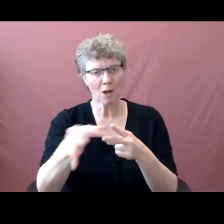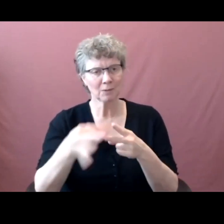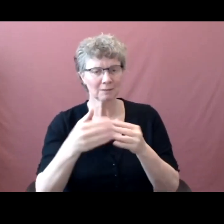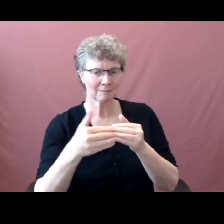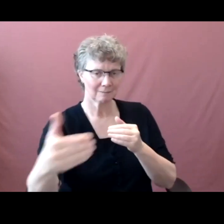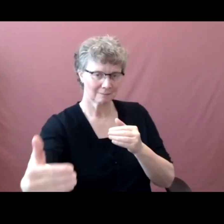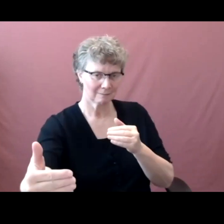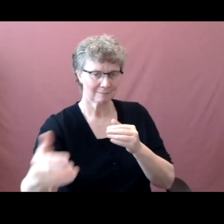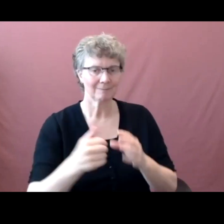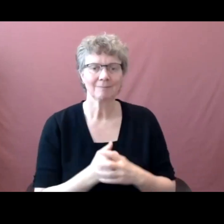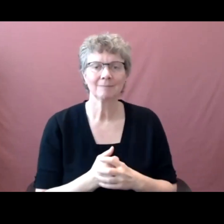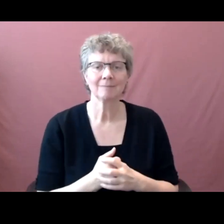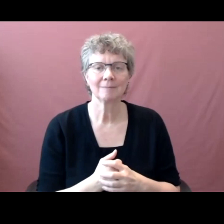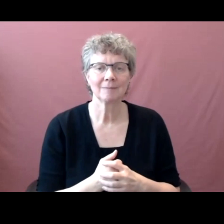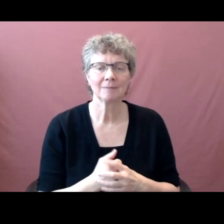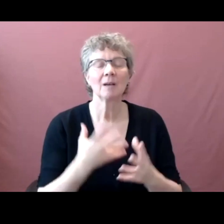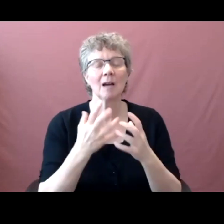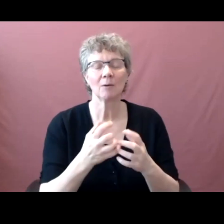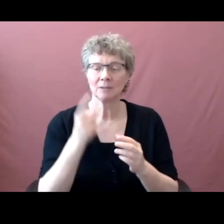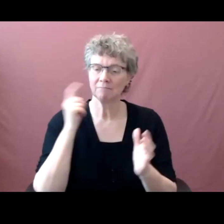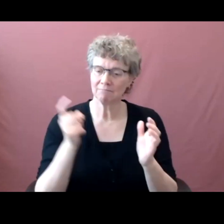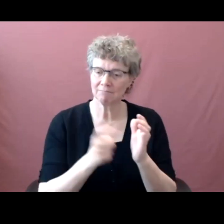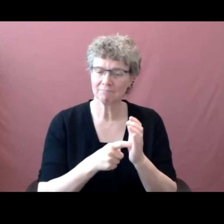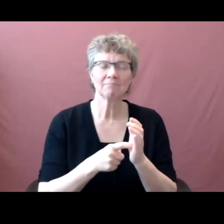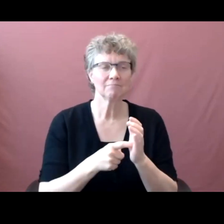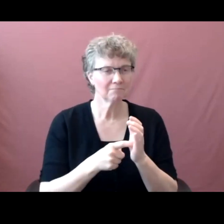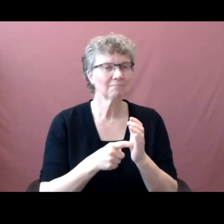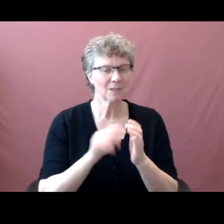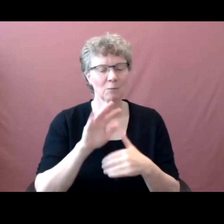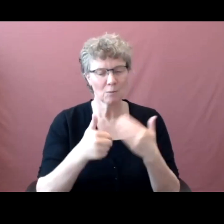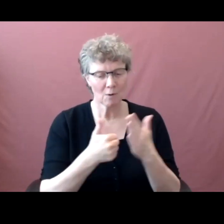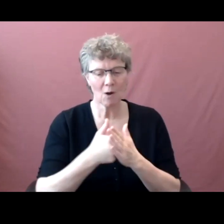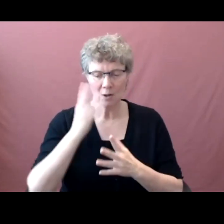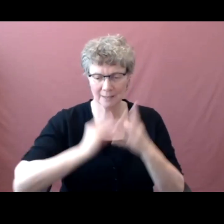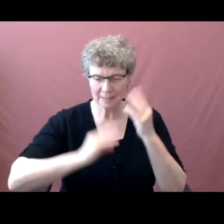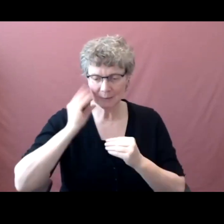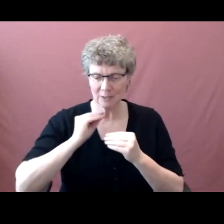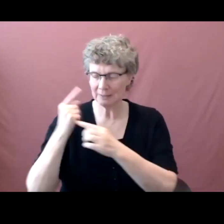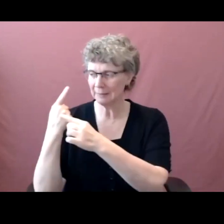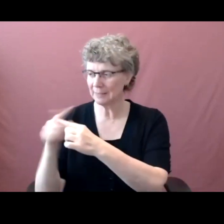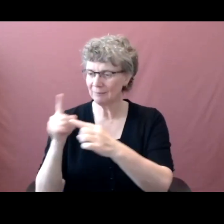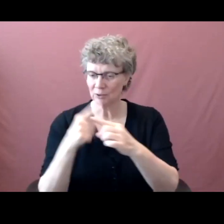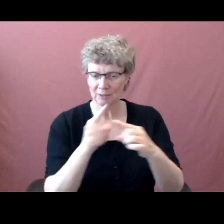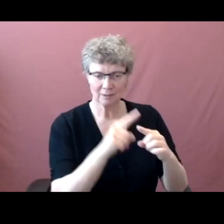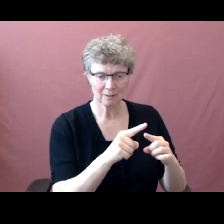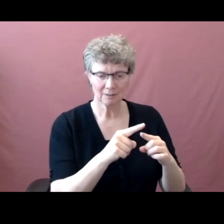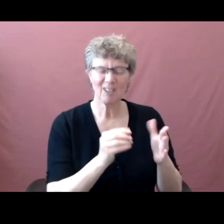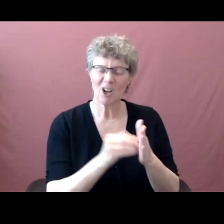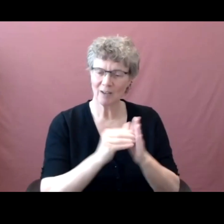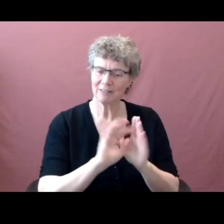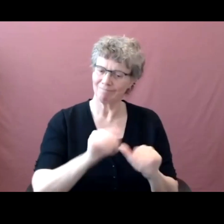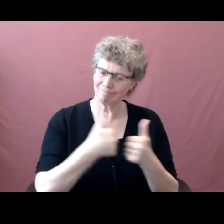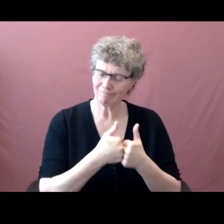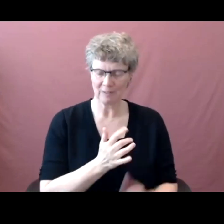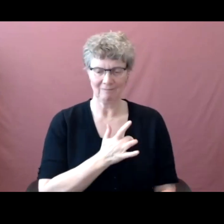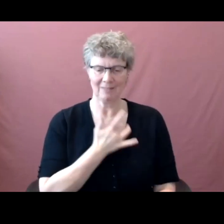I want to recognize and acknowledge that we're all experiencing different and often difficult emotions during this time.